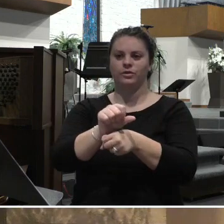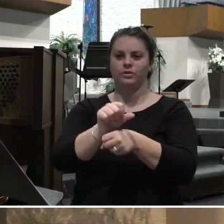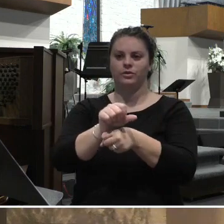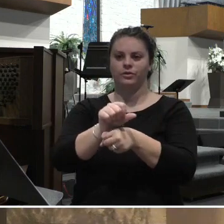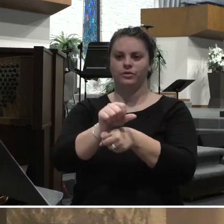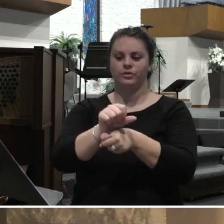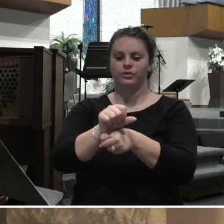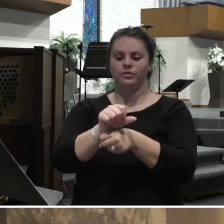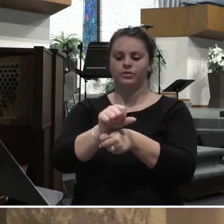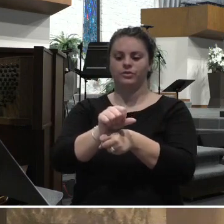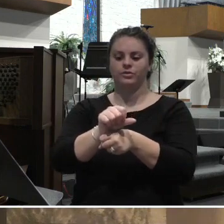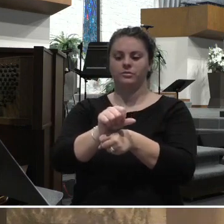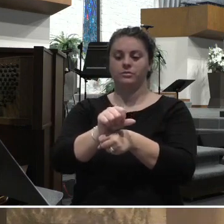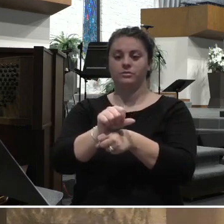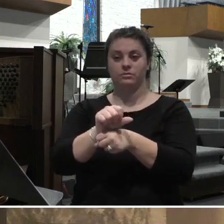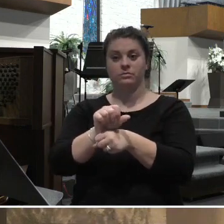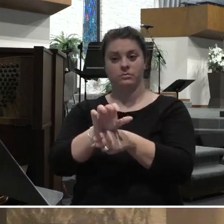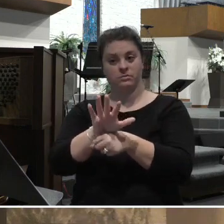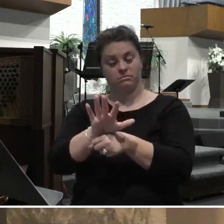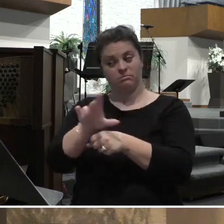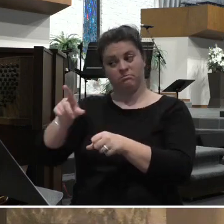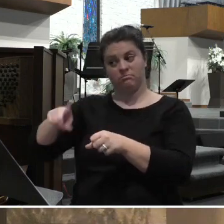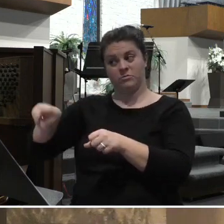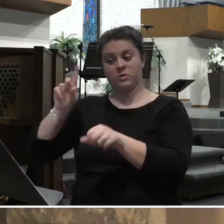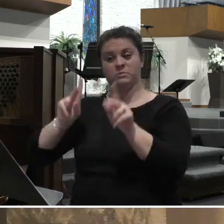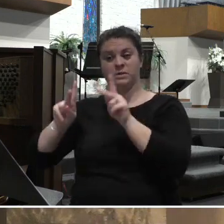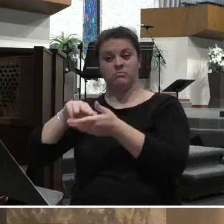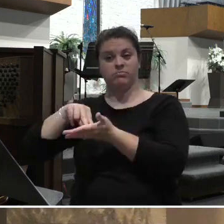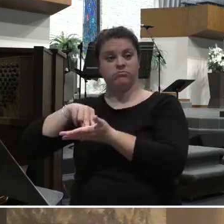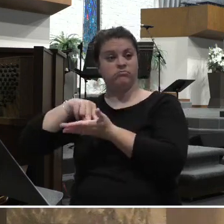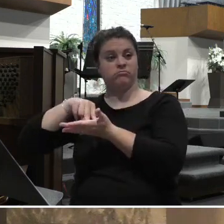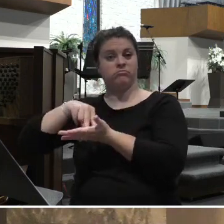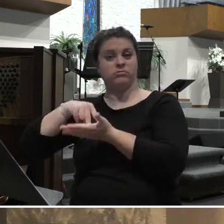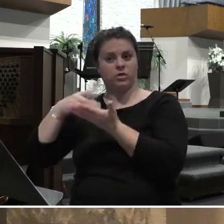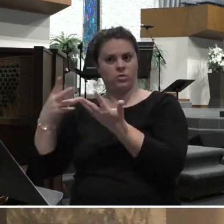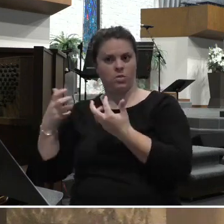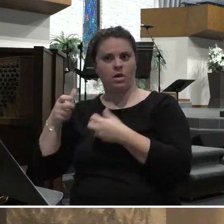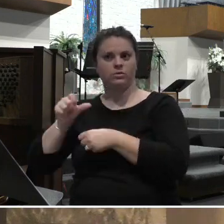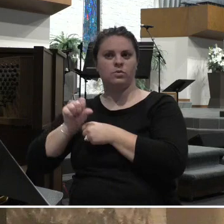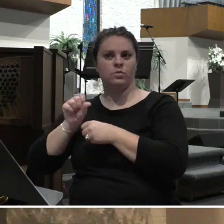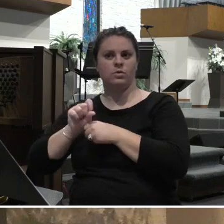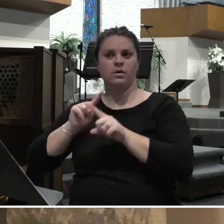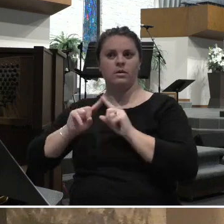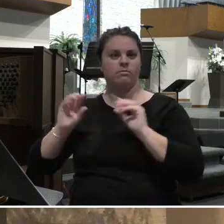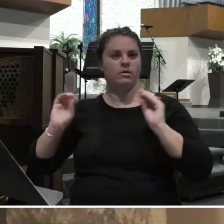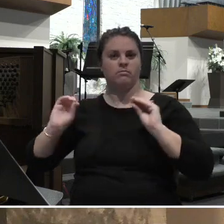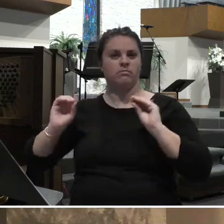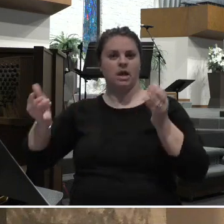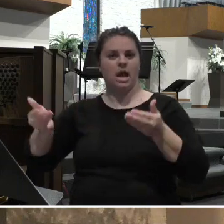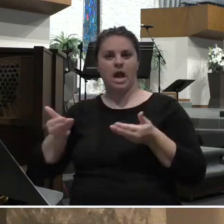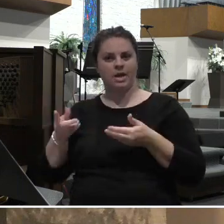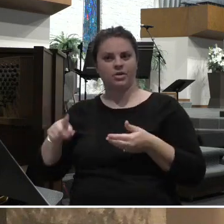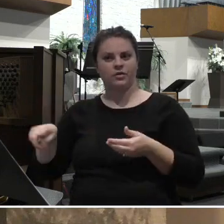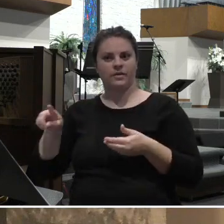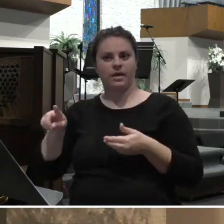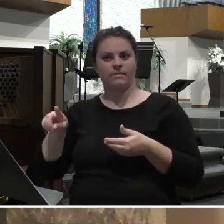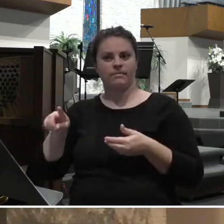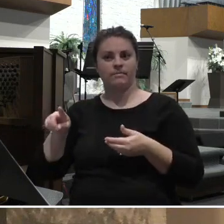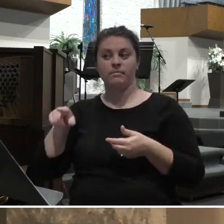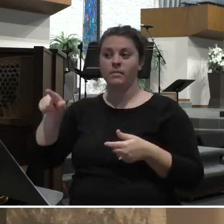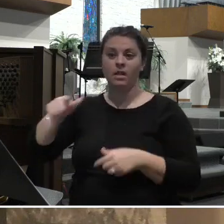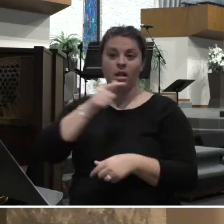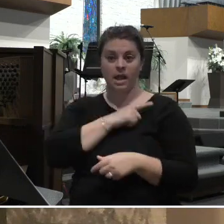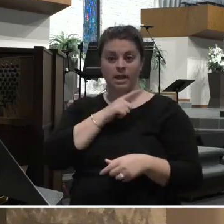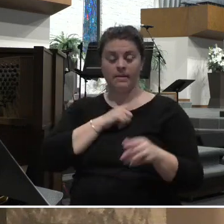They wanted to work, and no one had hired them. These are not lazy